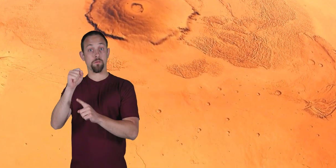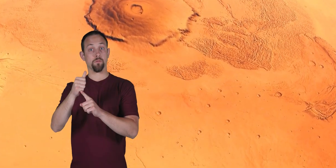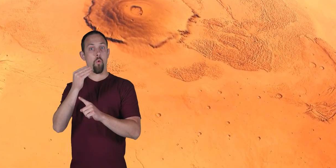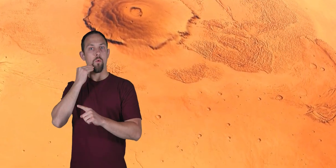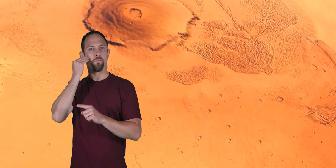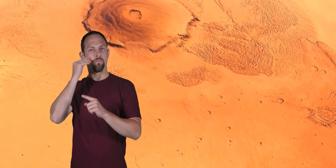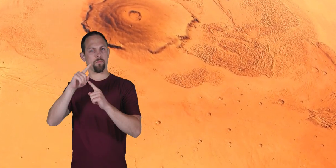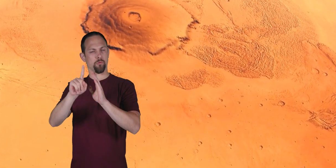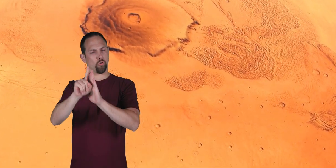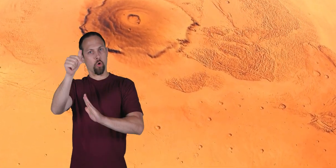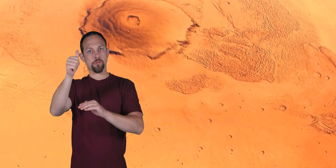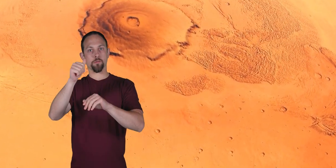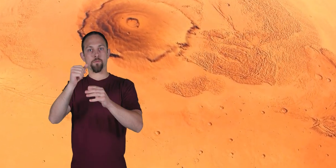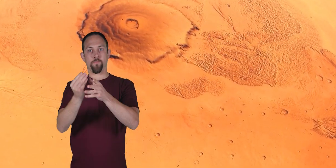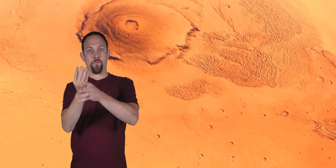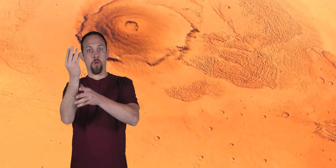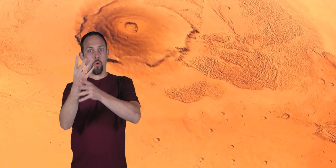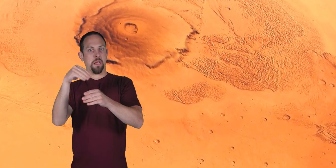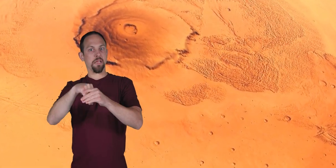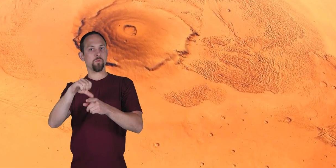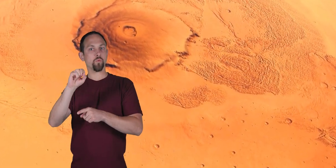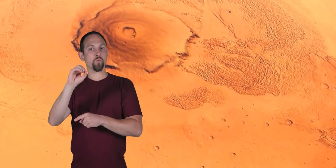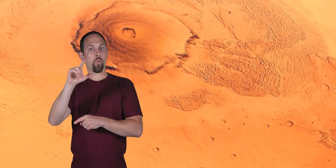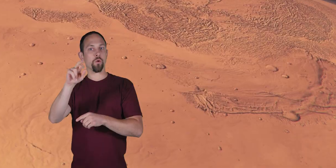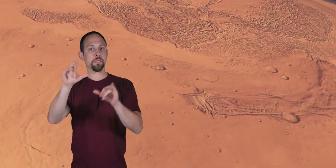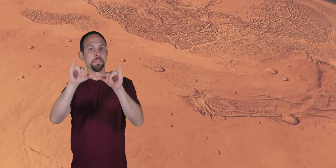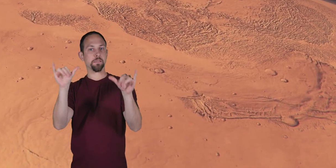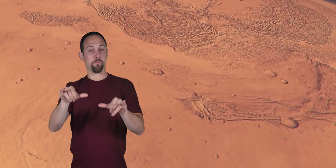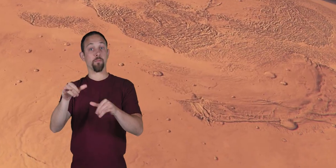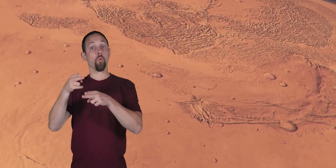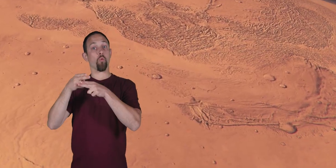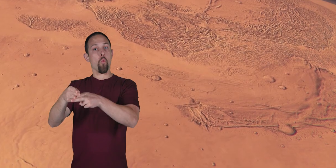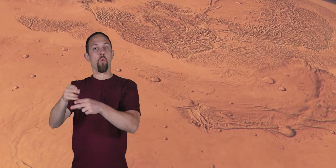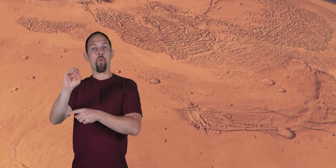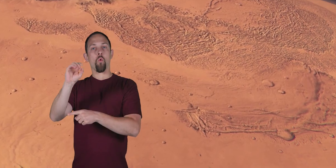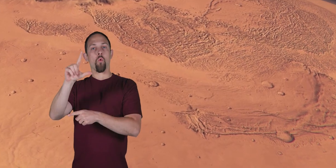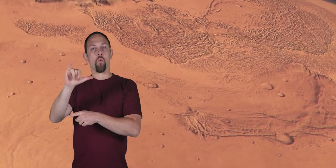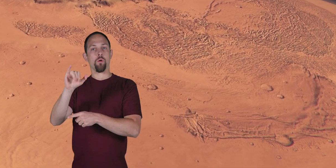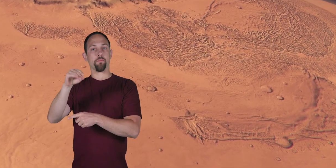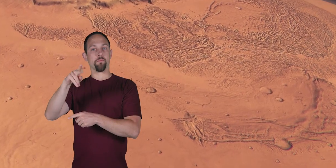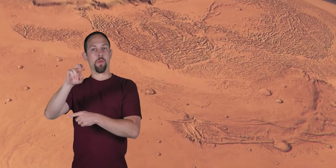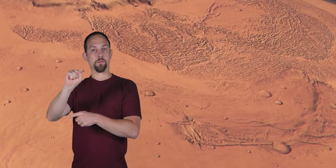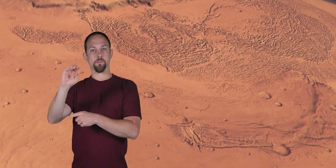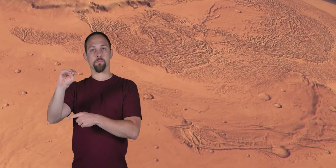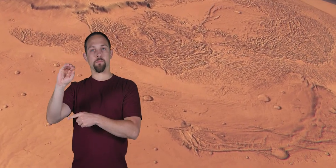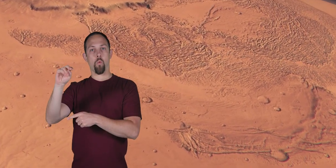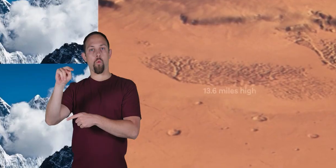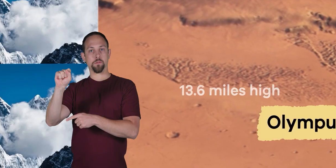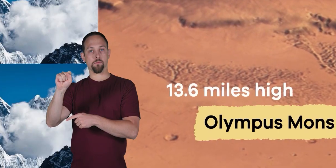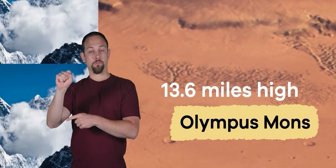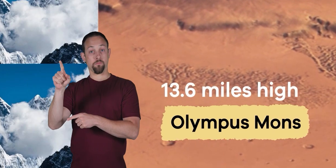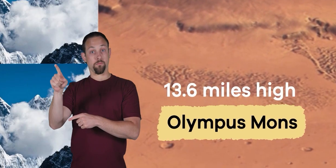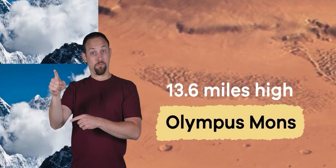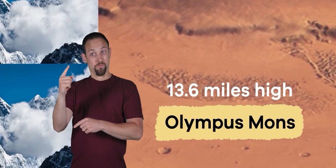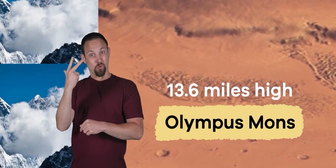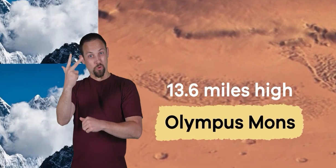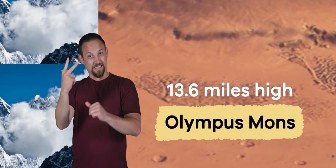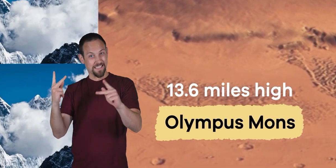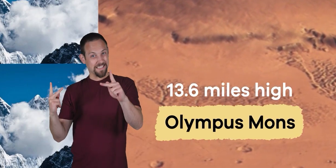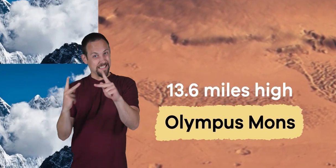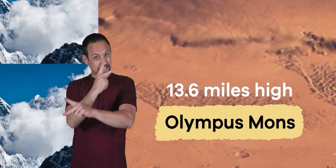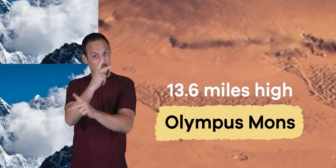to the tallest volcano in the solar system. It is called Olympus Mons, and it is about